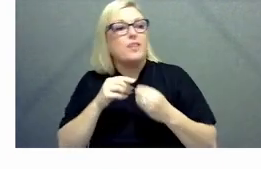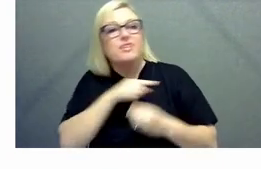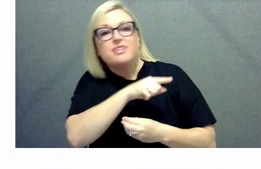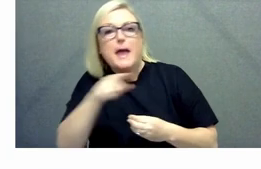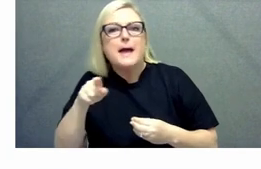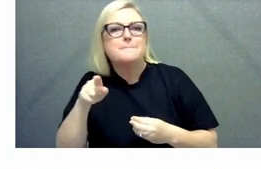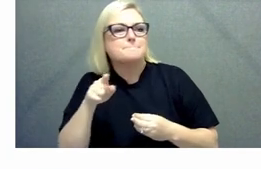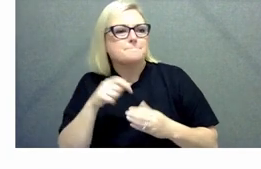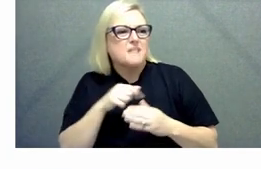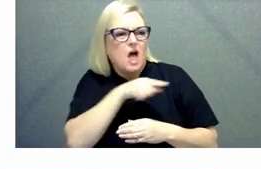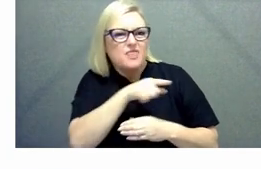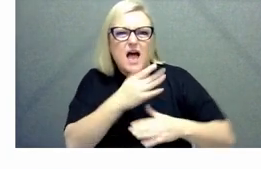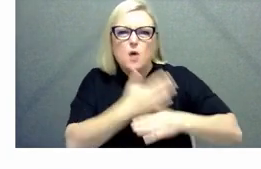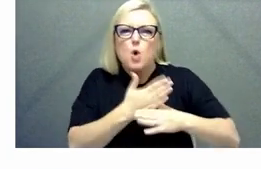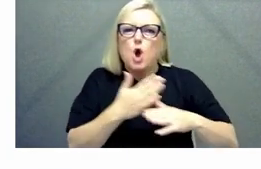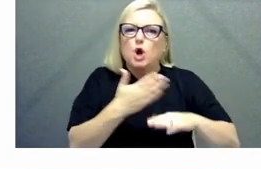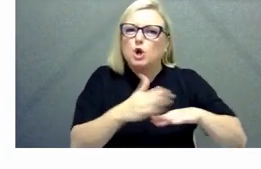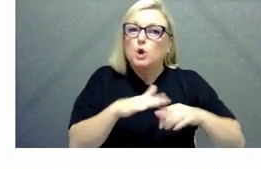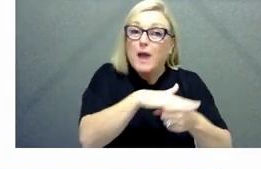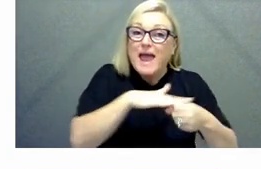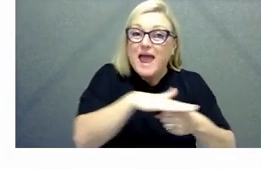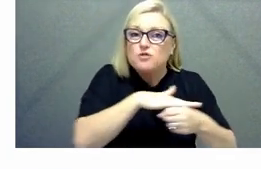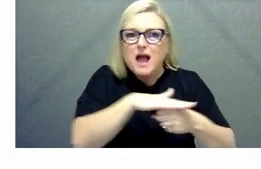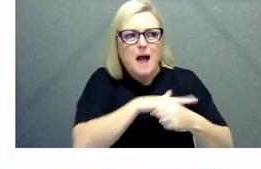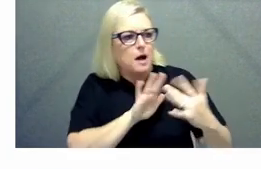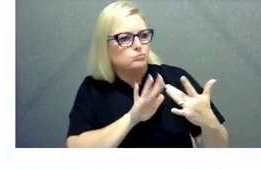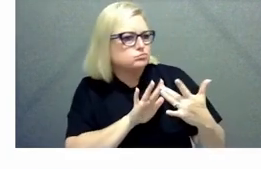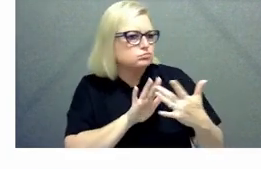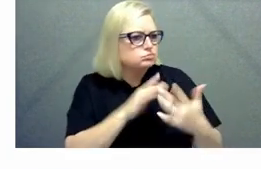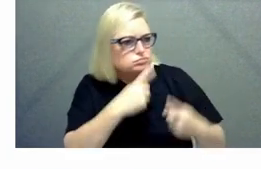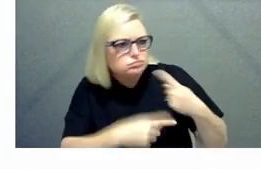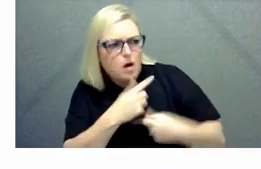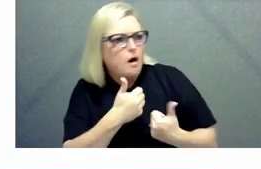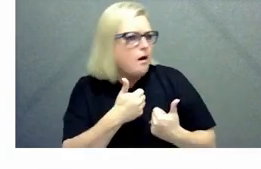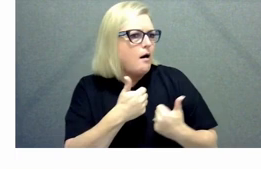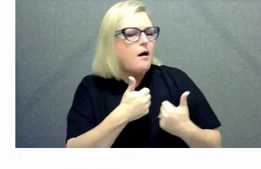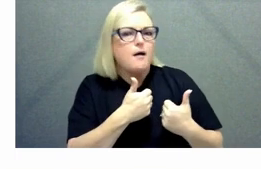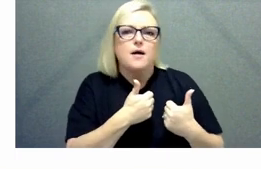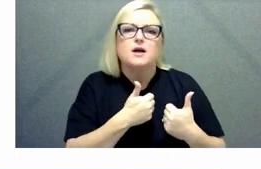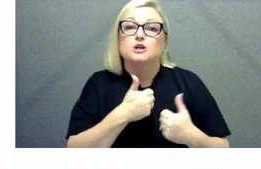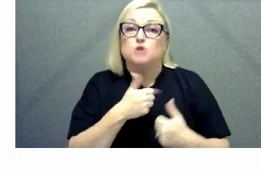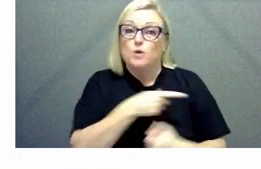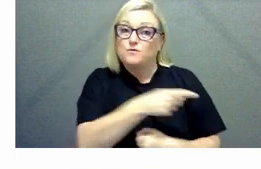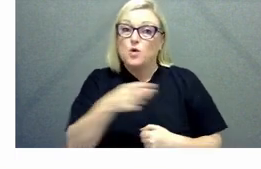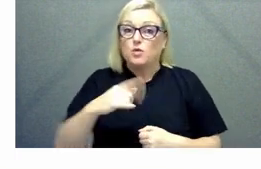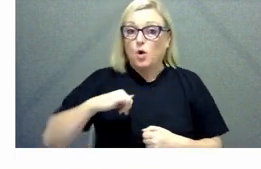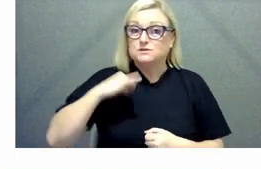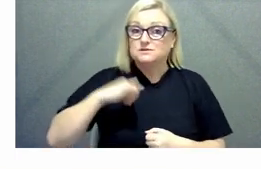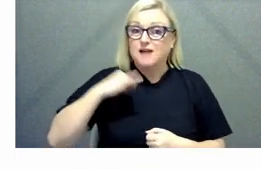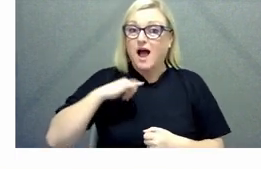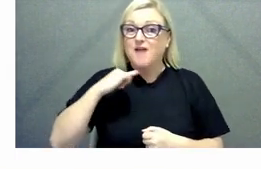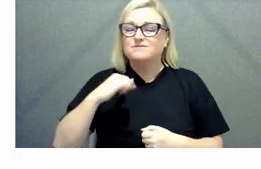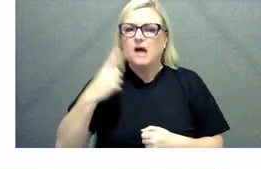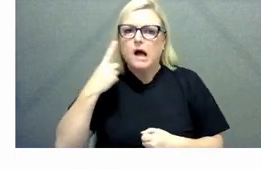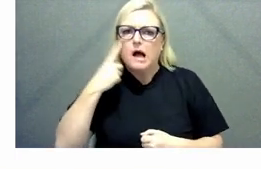on in different areas but um uh certainly it's a great opportunity for those outposted offices to see a